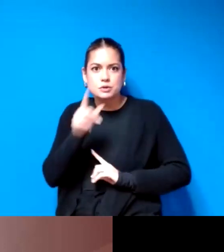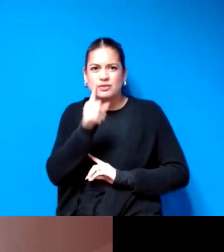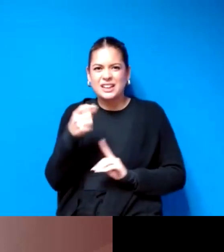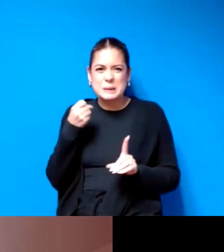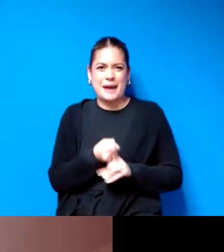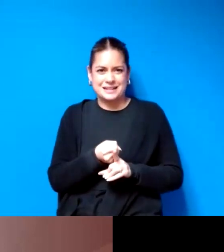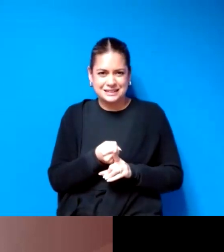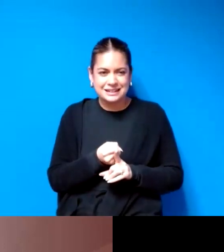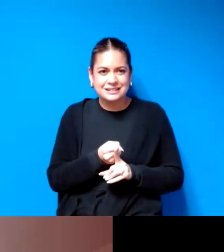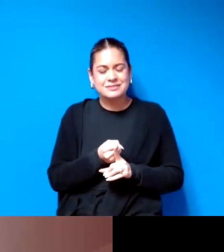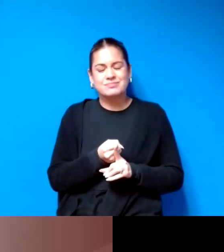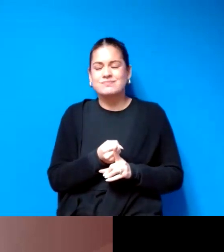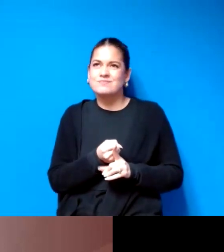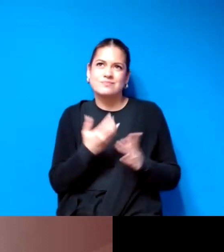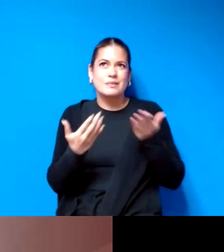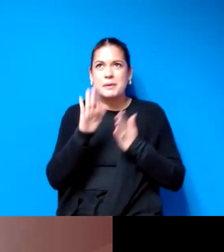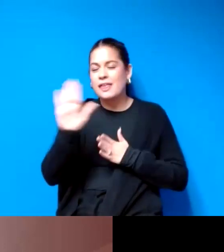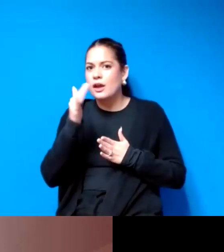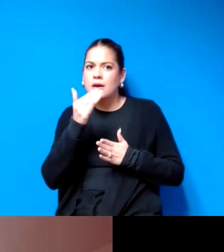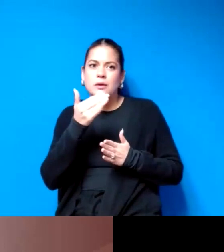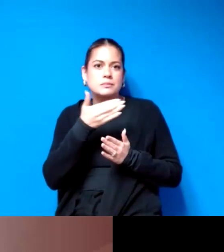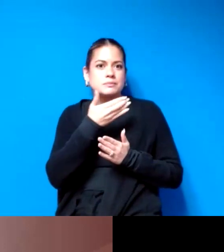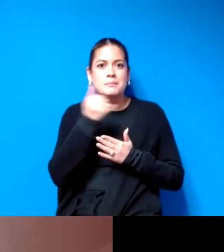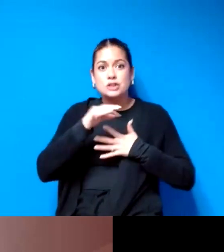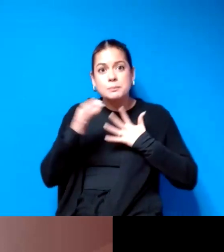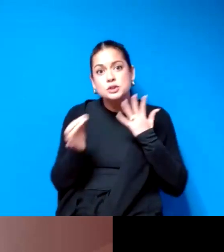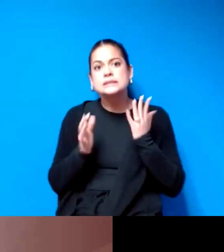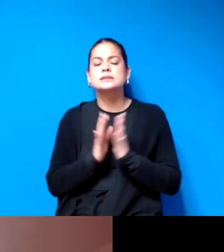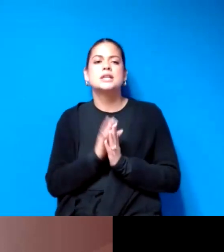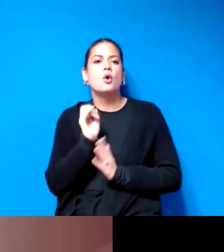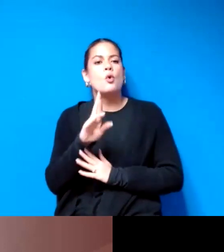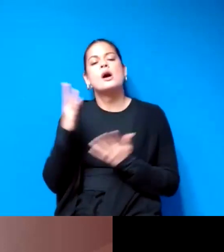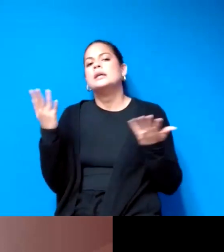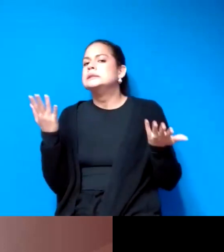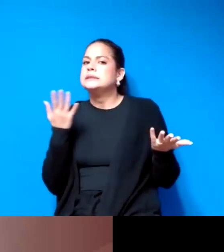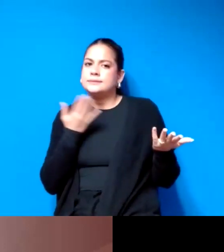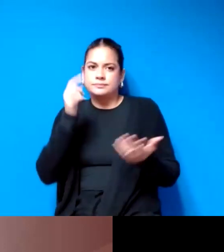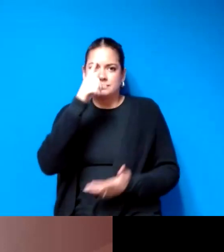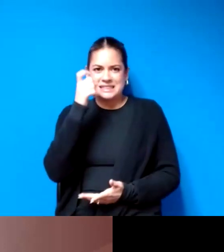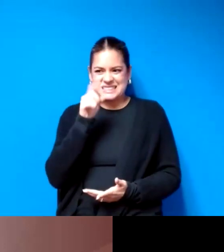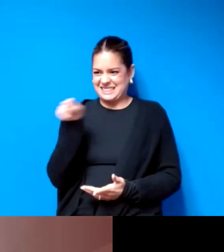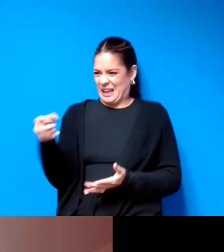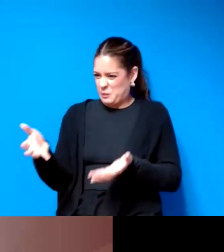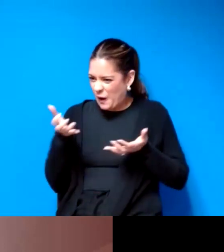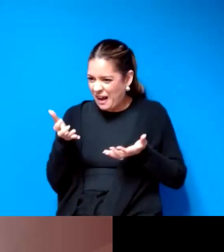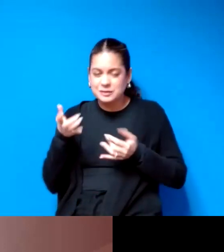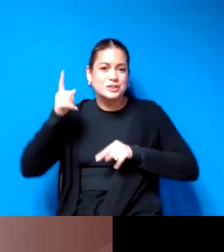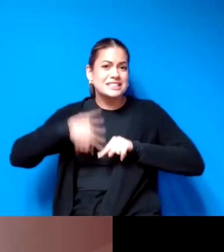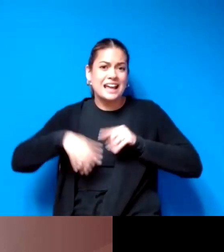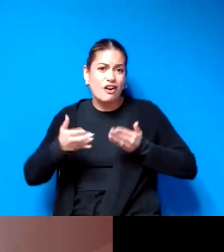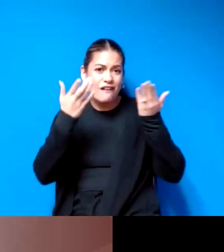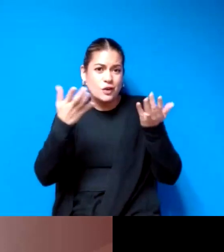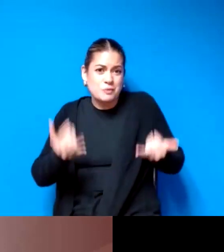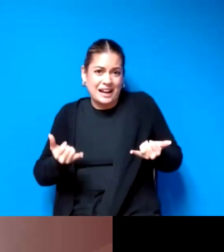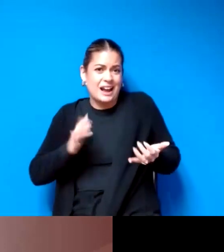impacting um maybe their best interests um or is it because what they want can't be offered by